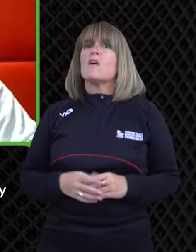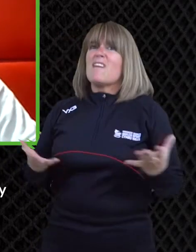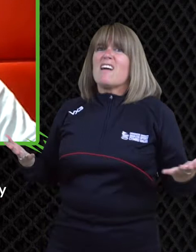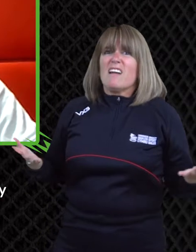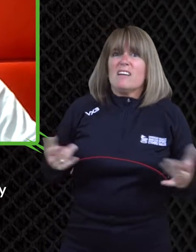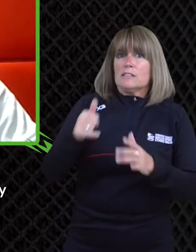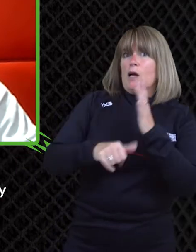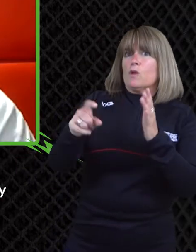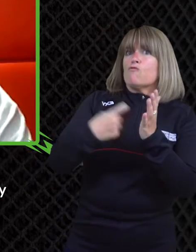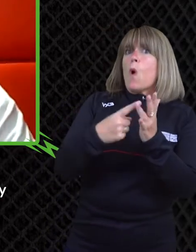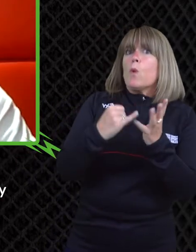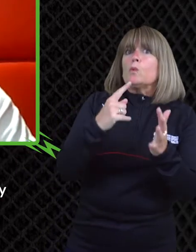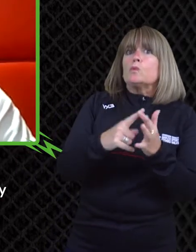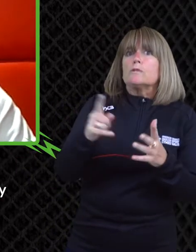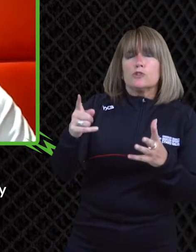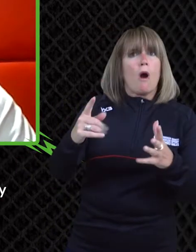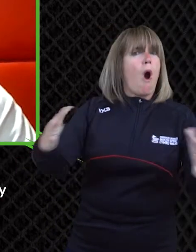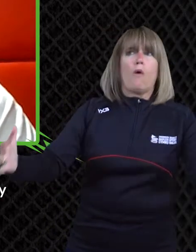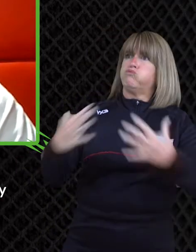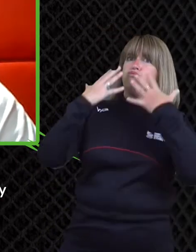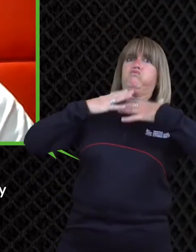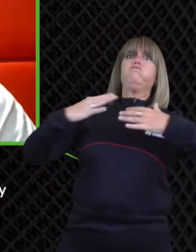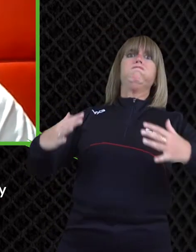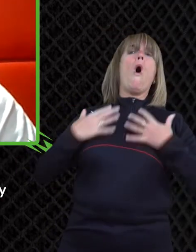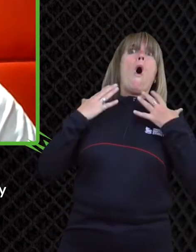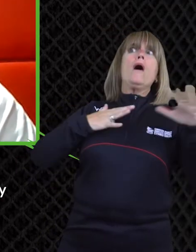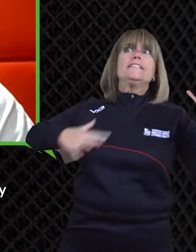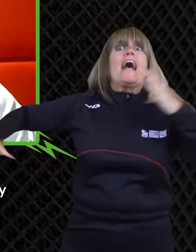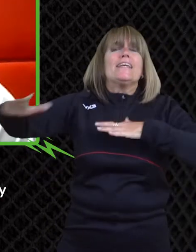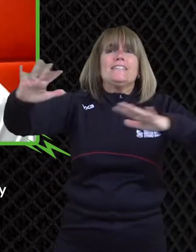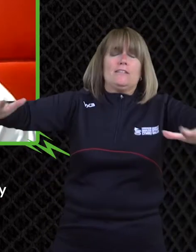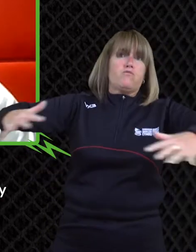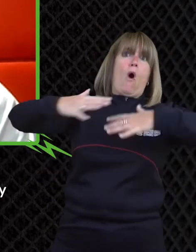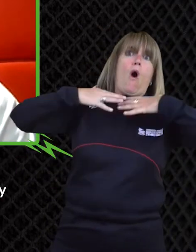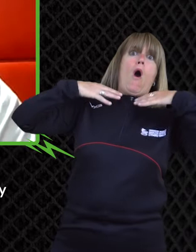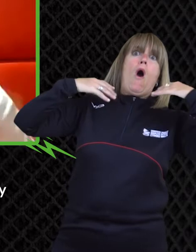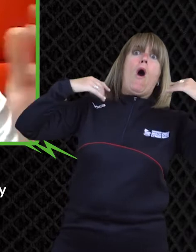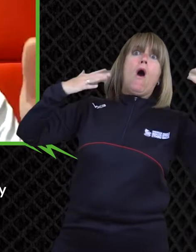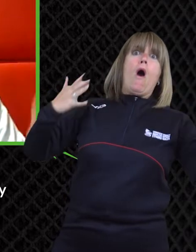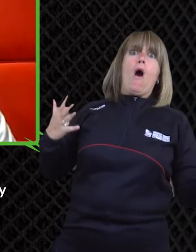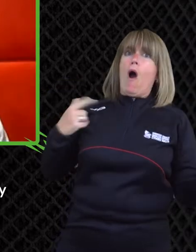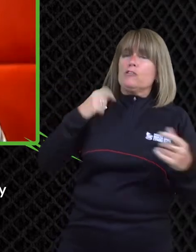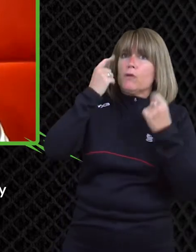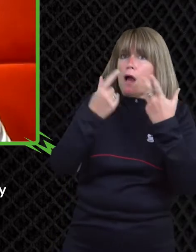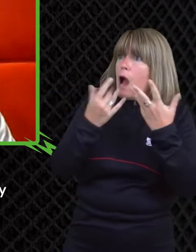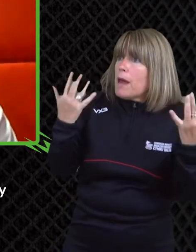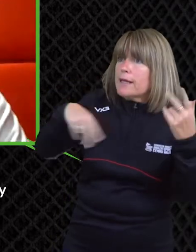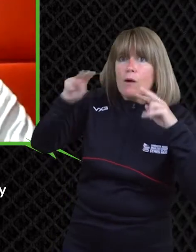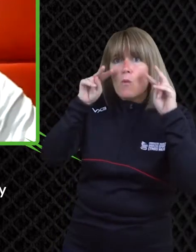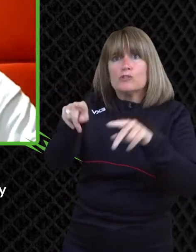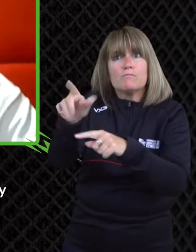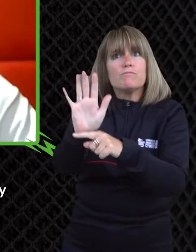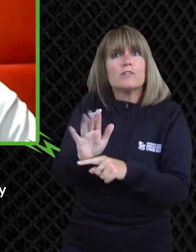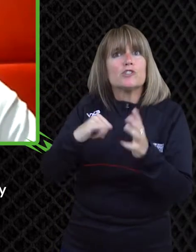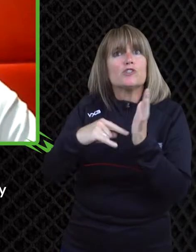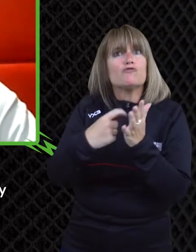massive shockwaves massive shockwaves in society i didn't realize that many people watched strictly i know it's a very popular show but